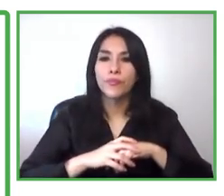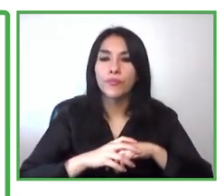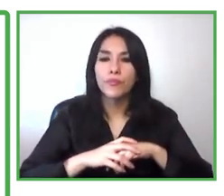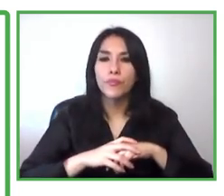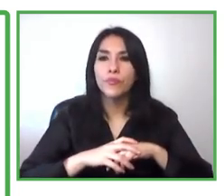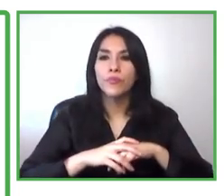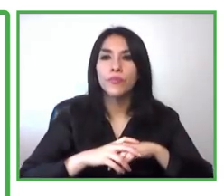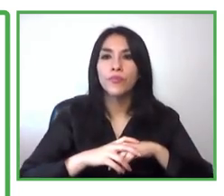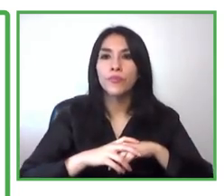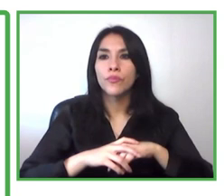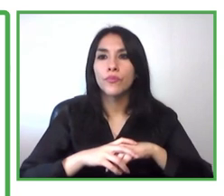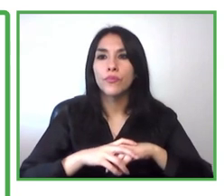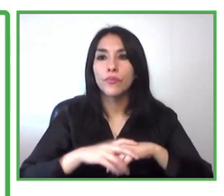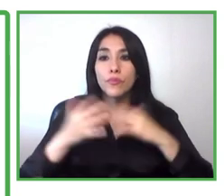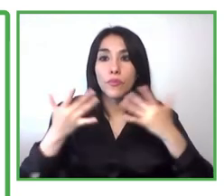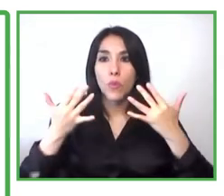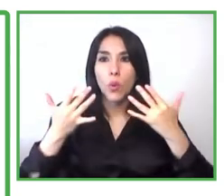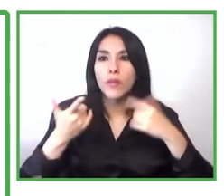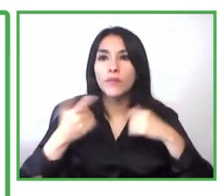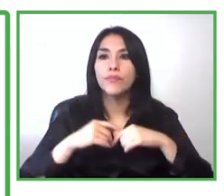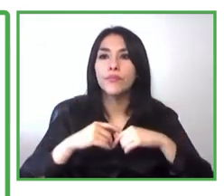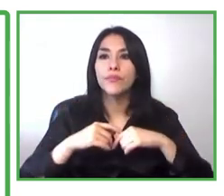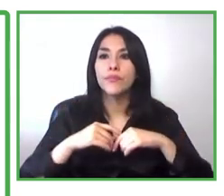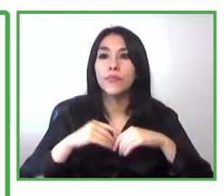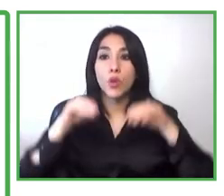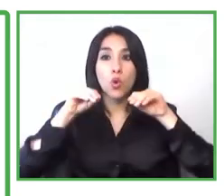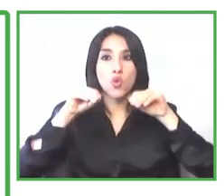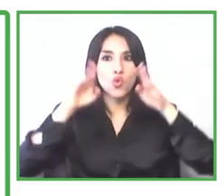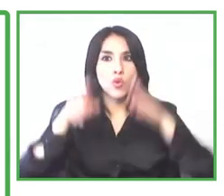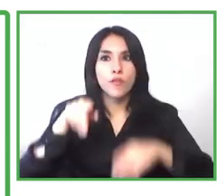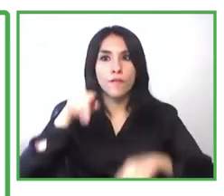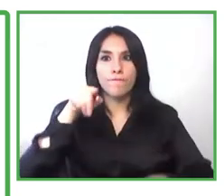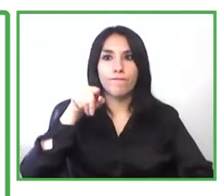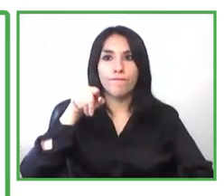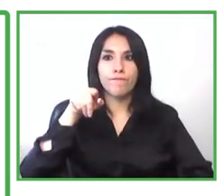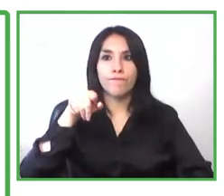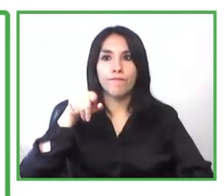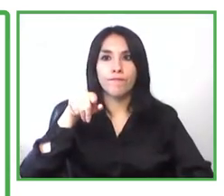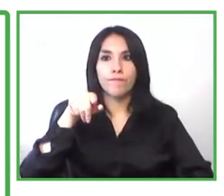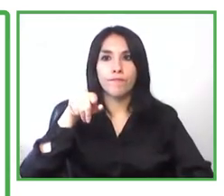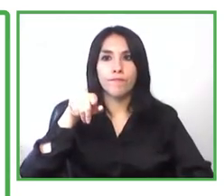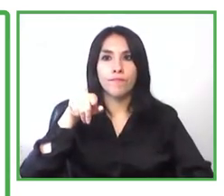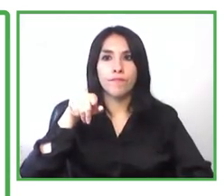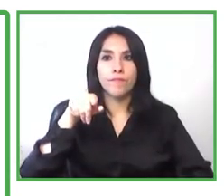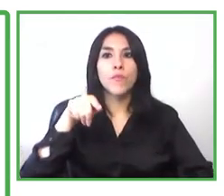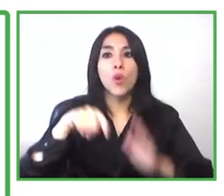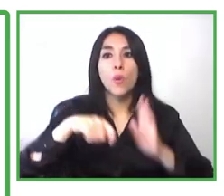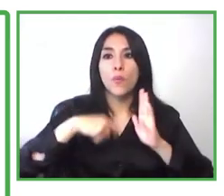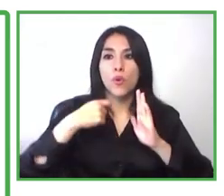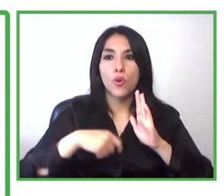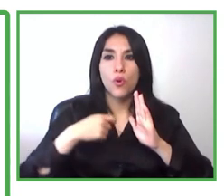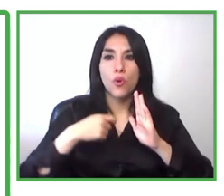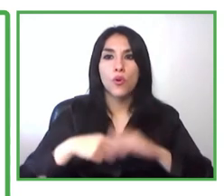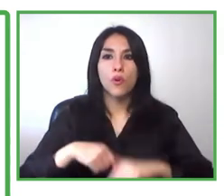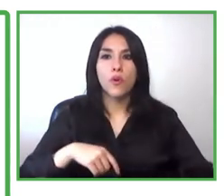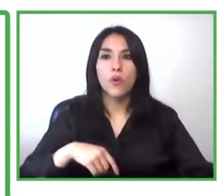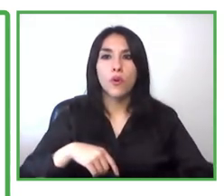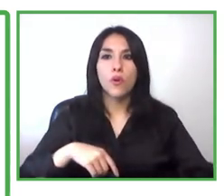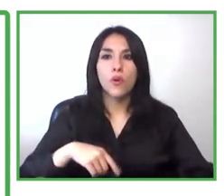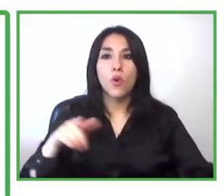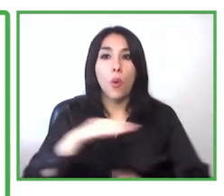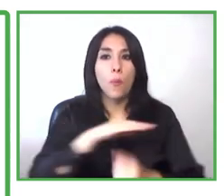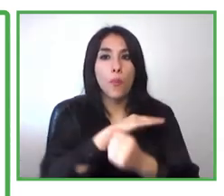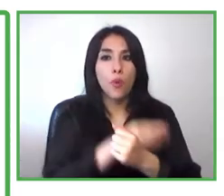not only people who have disability but everyone but the priority priority is people for